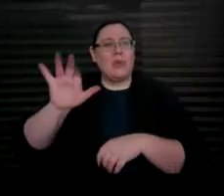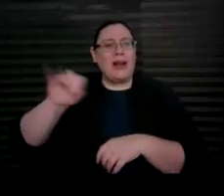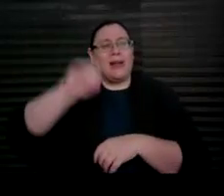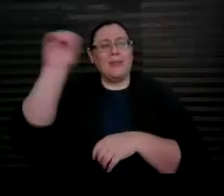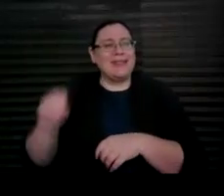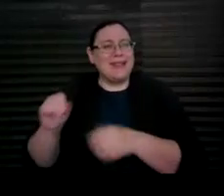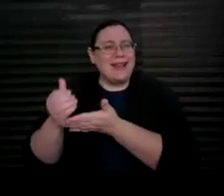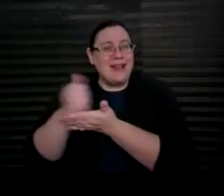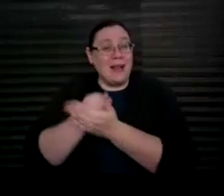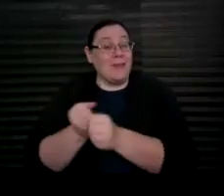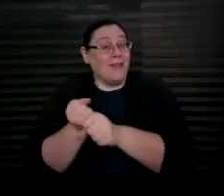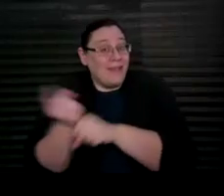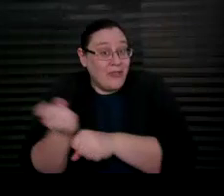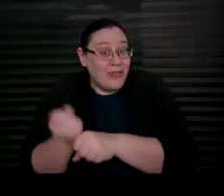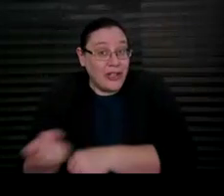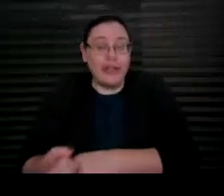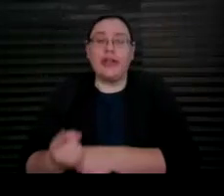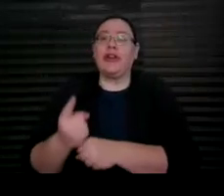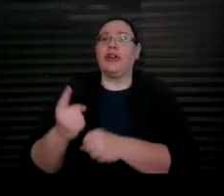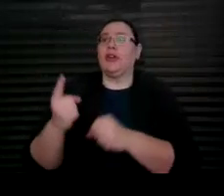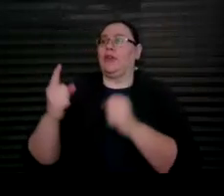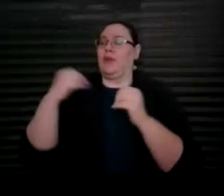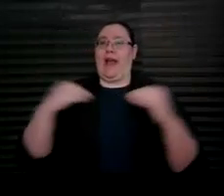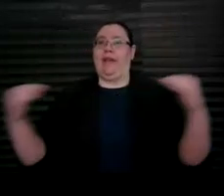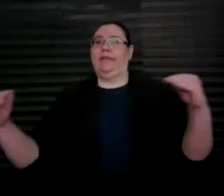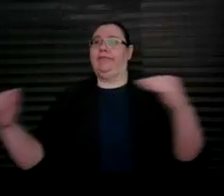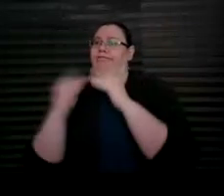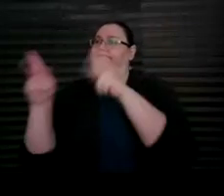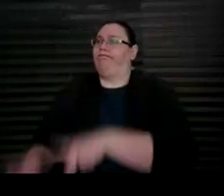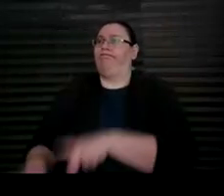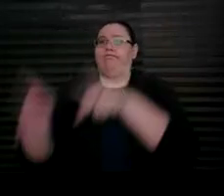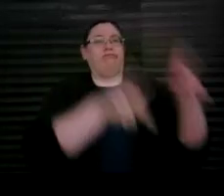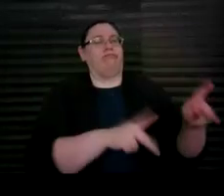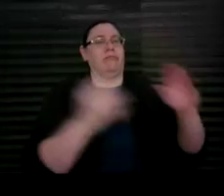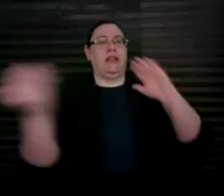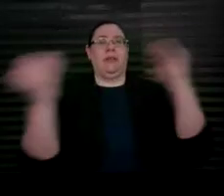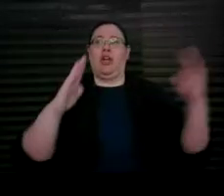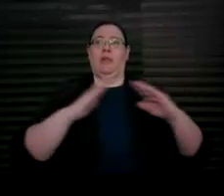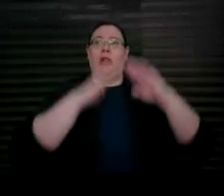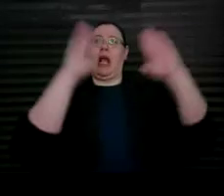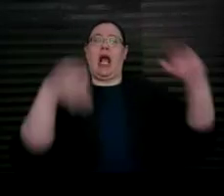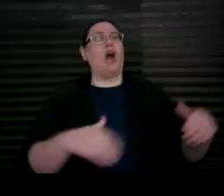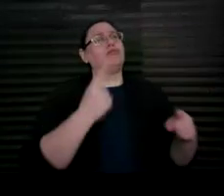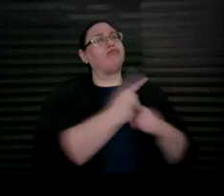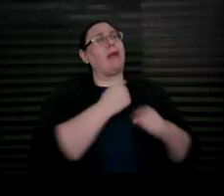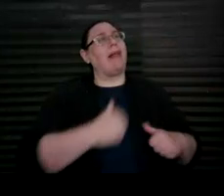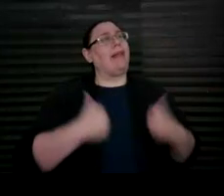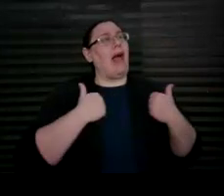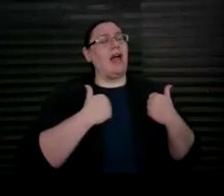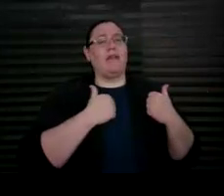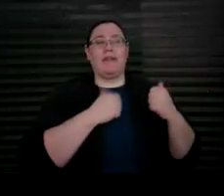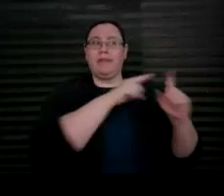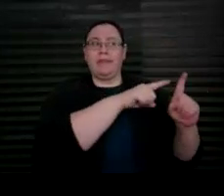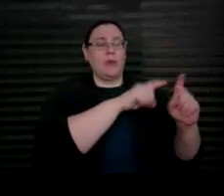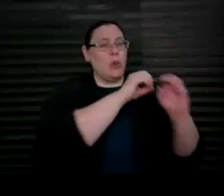to obtain the same standard of living as a comparable household without a member who